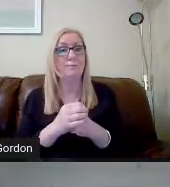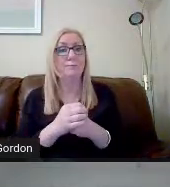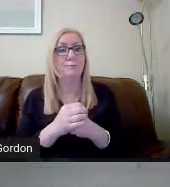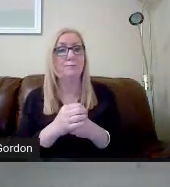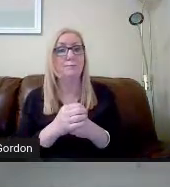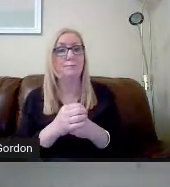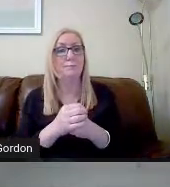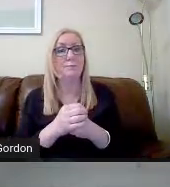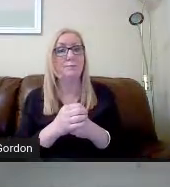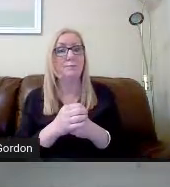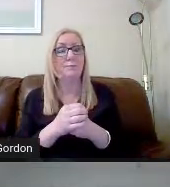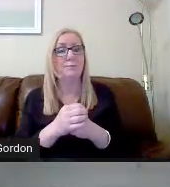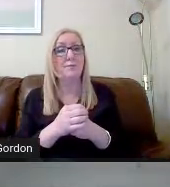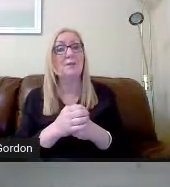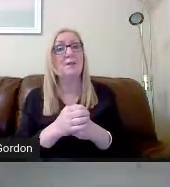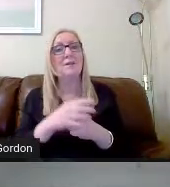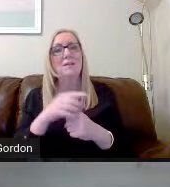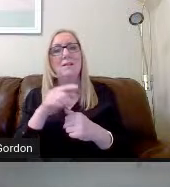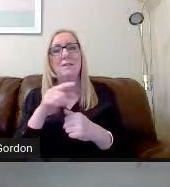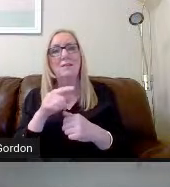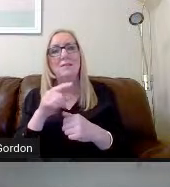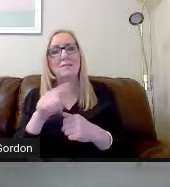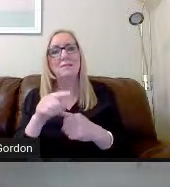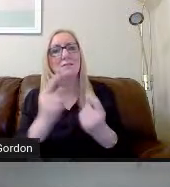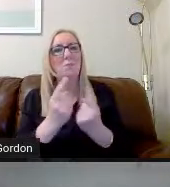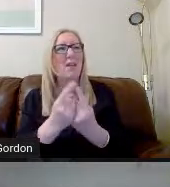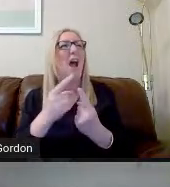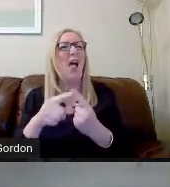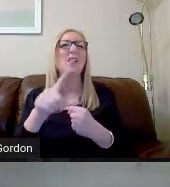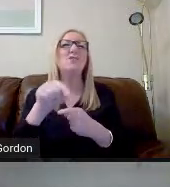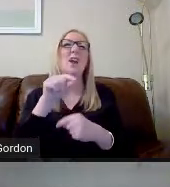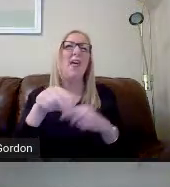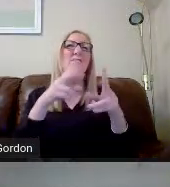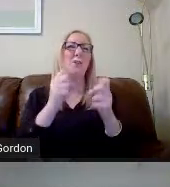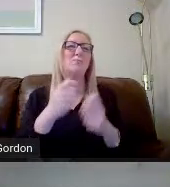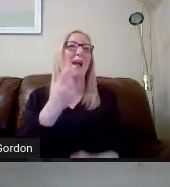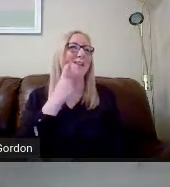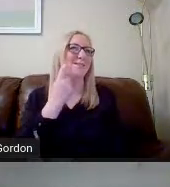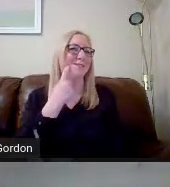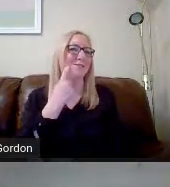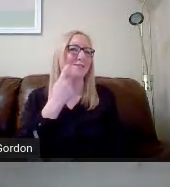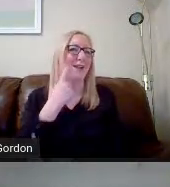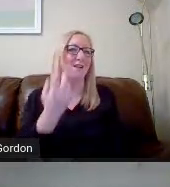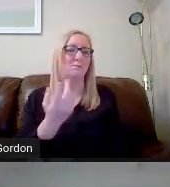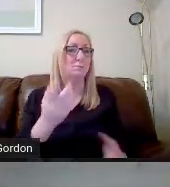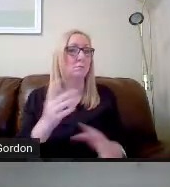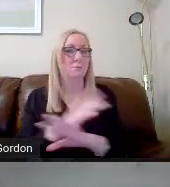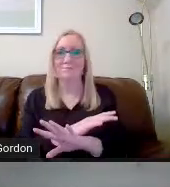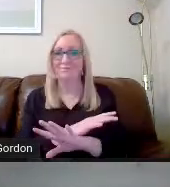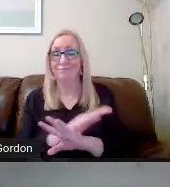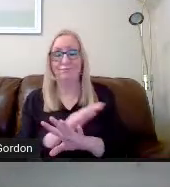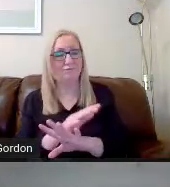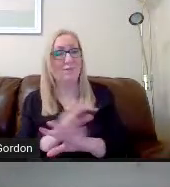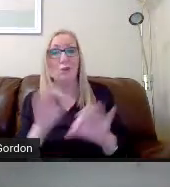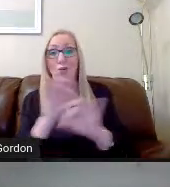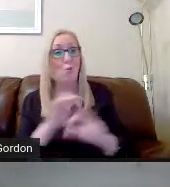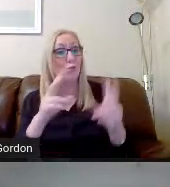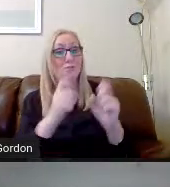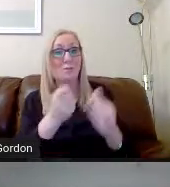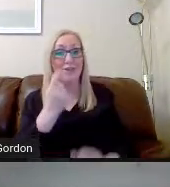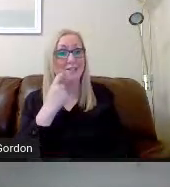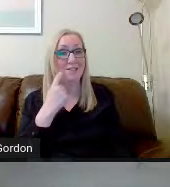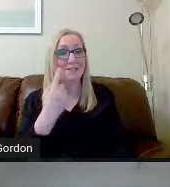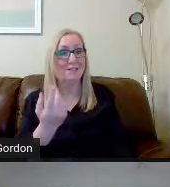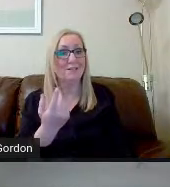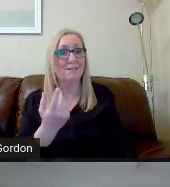You know, and this is one that crops up. taking that because it's easy. There is no such thing as an easy subject. Subjects are easy if you